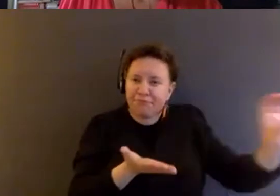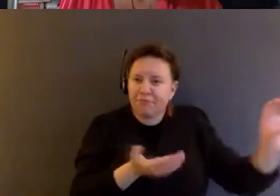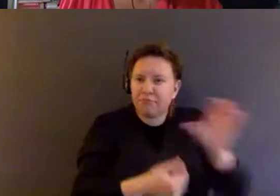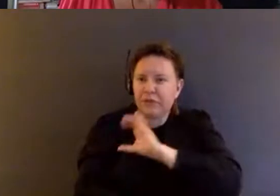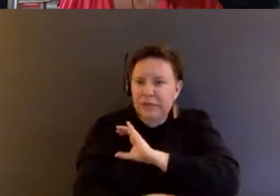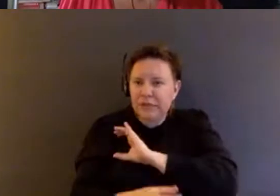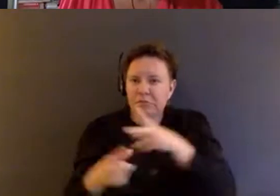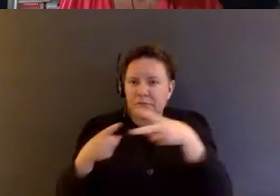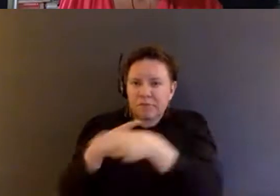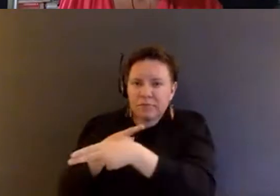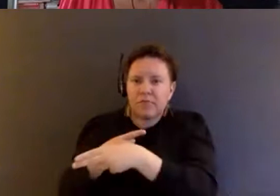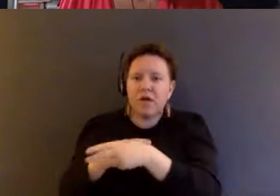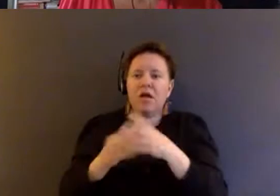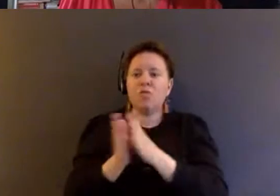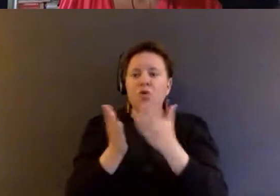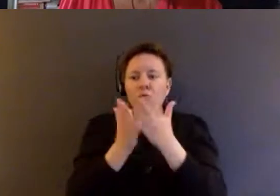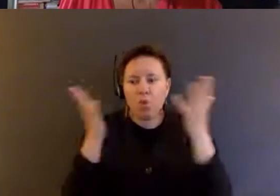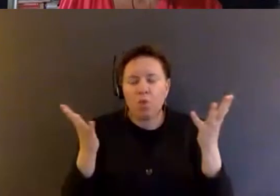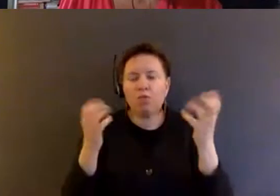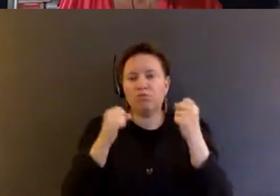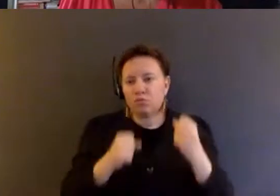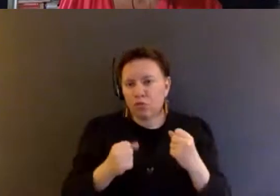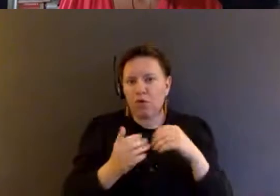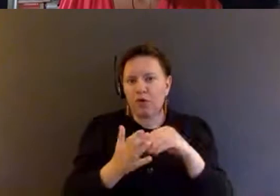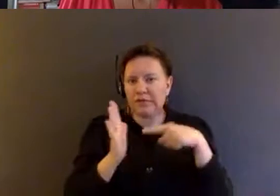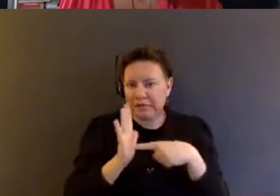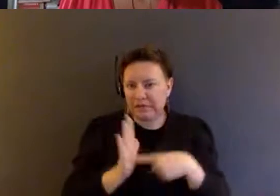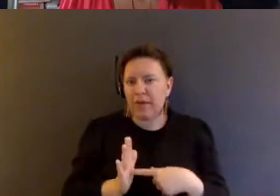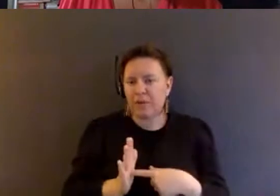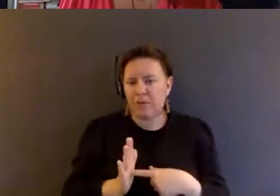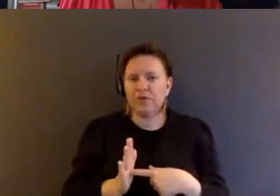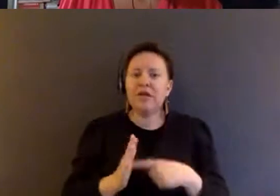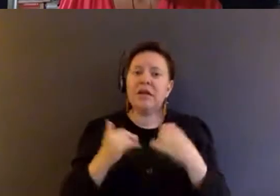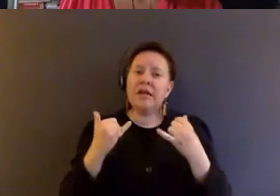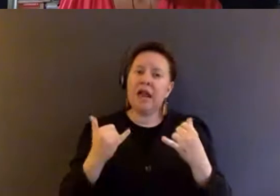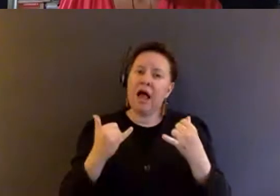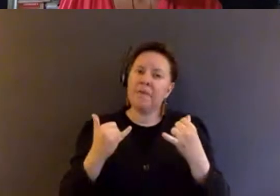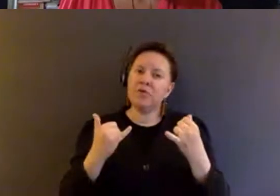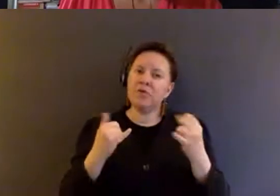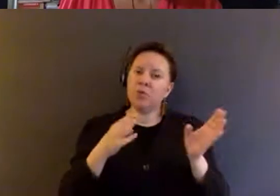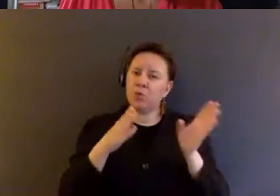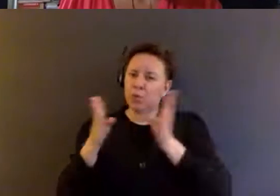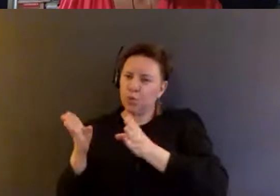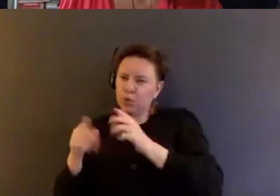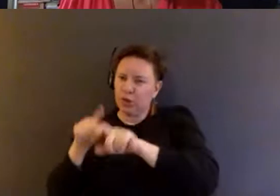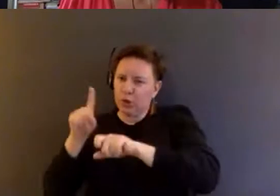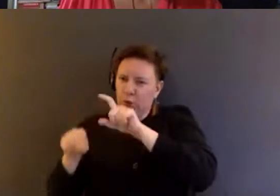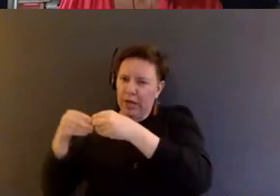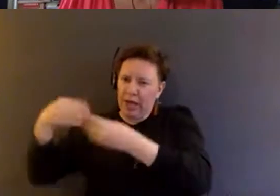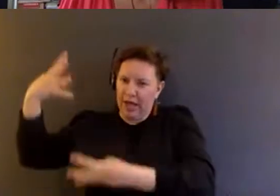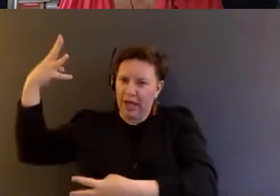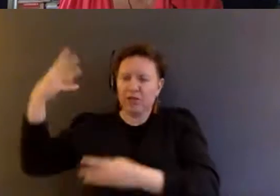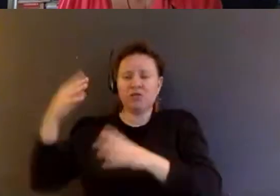rich examples. I think that helped, right? I'm going to just go to the Q&A, because there's some great